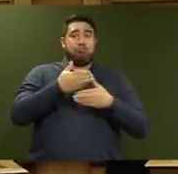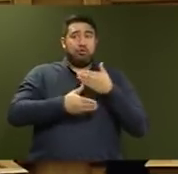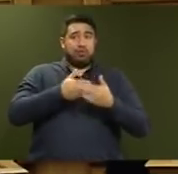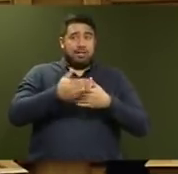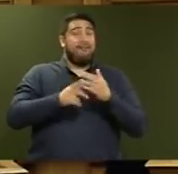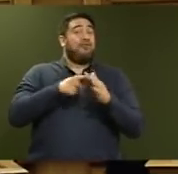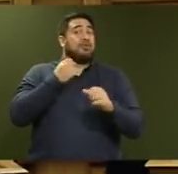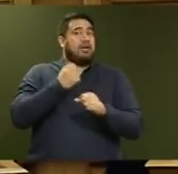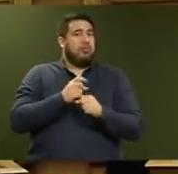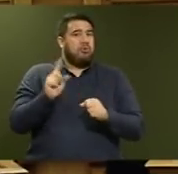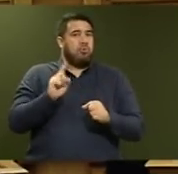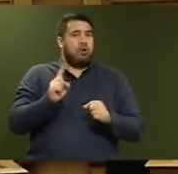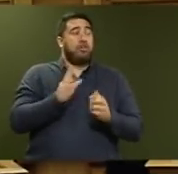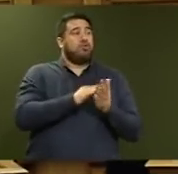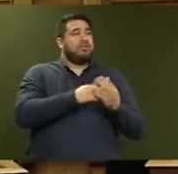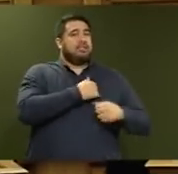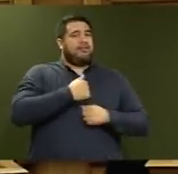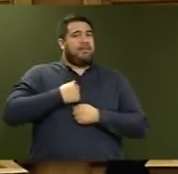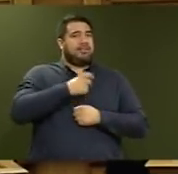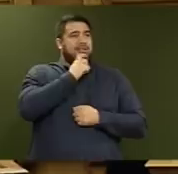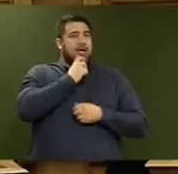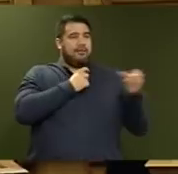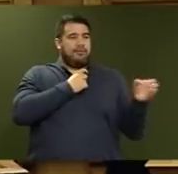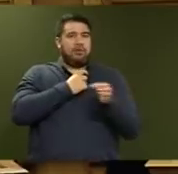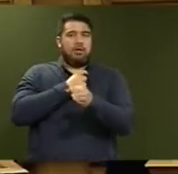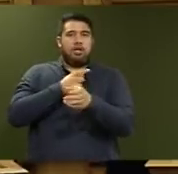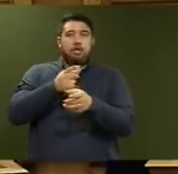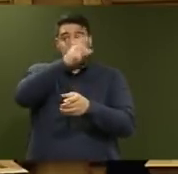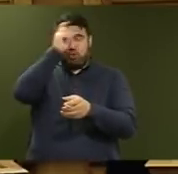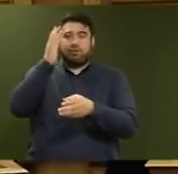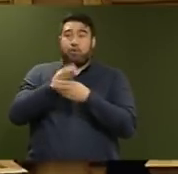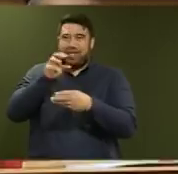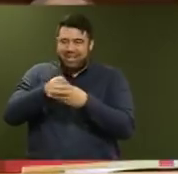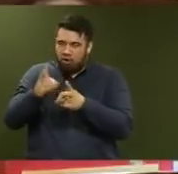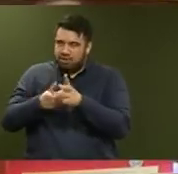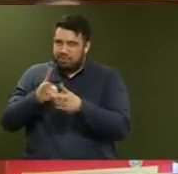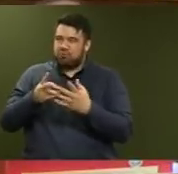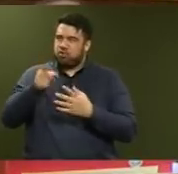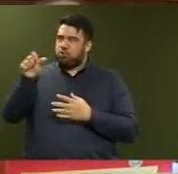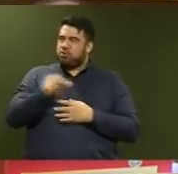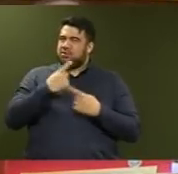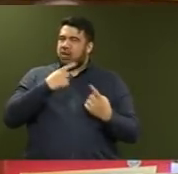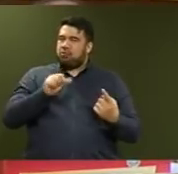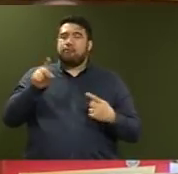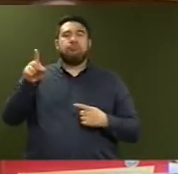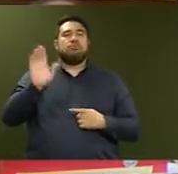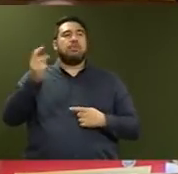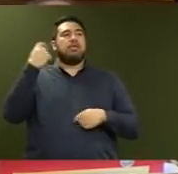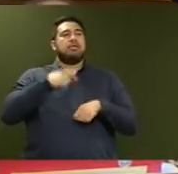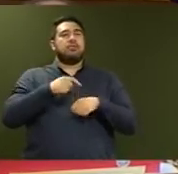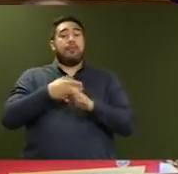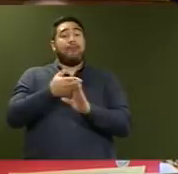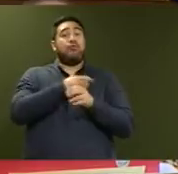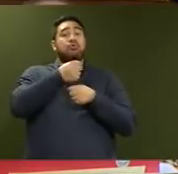deployment of New Zealand Defence Force medical personnel? Mr Speaker, my key priority in the lead-up to the nurses' strike was making sure that